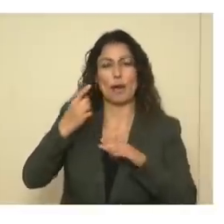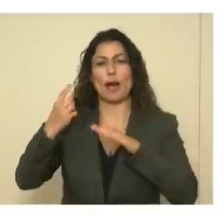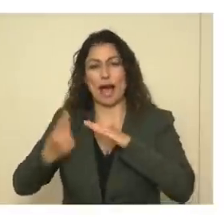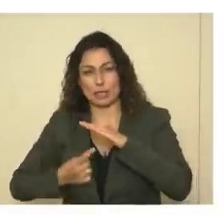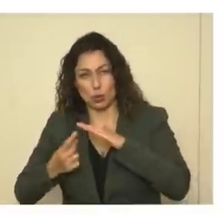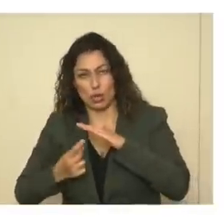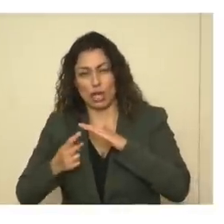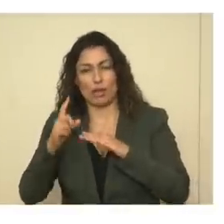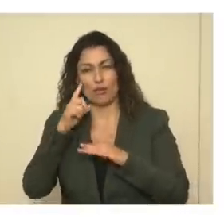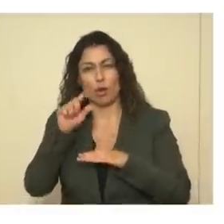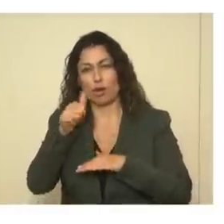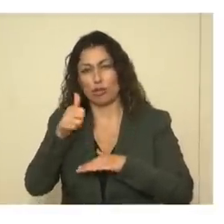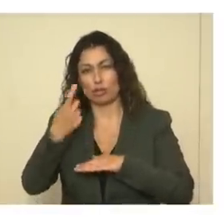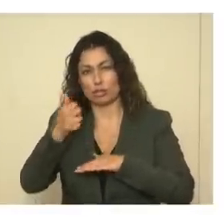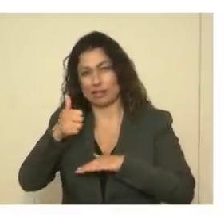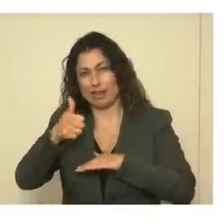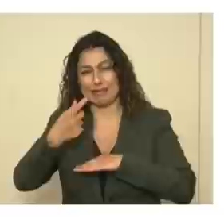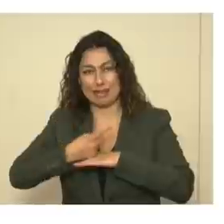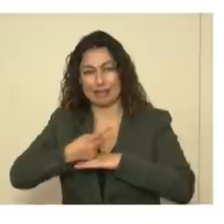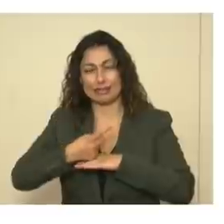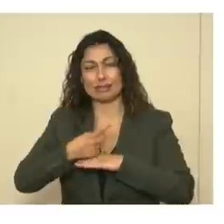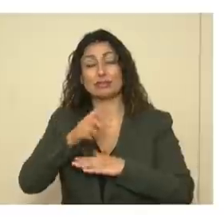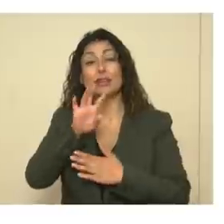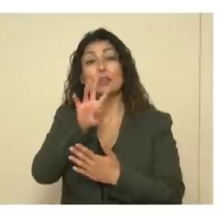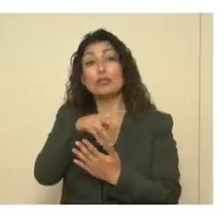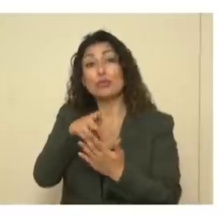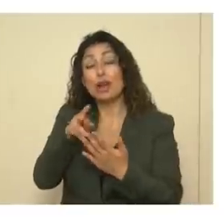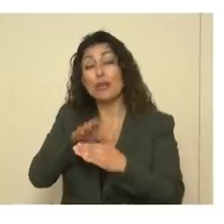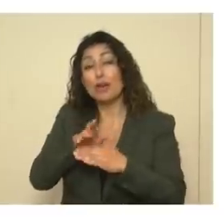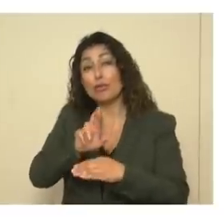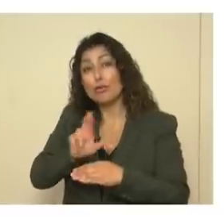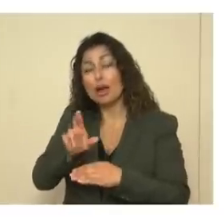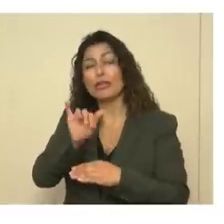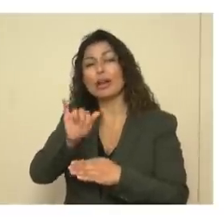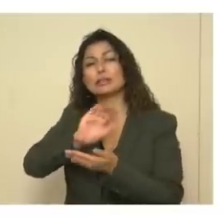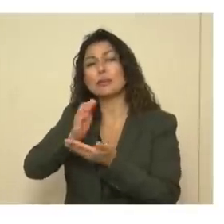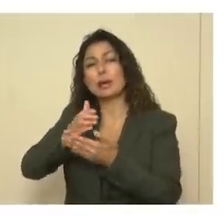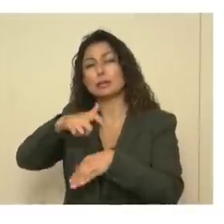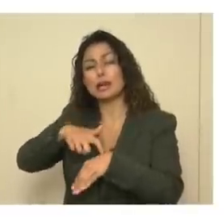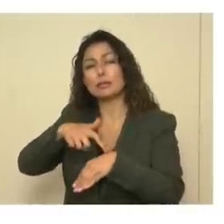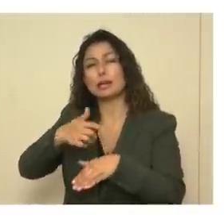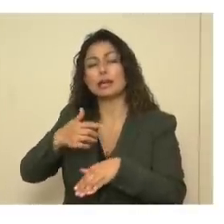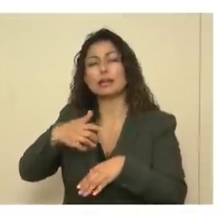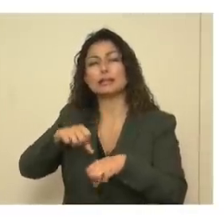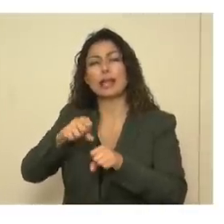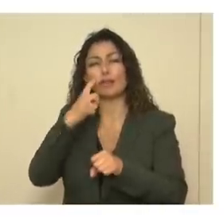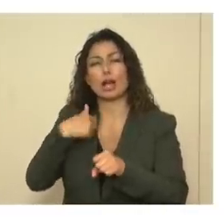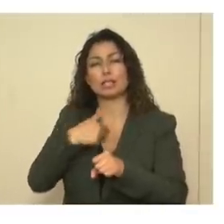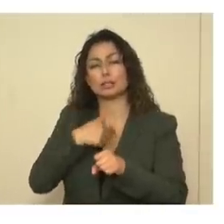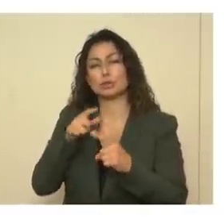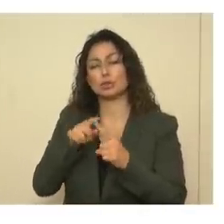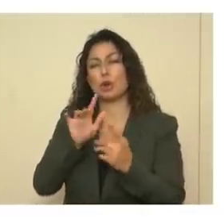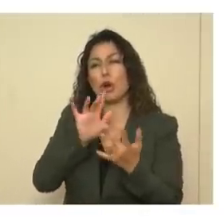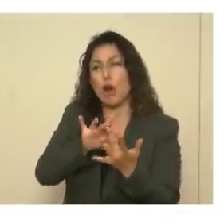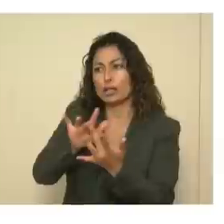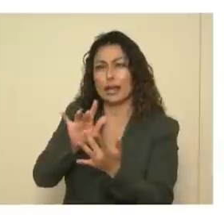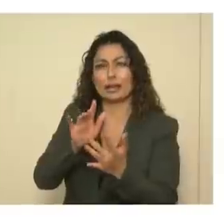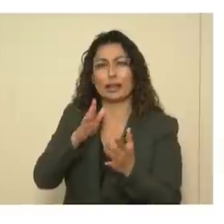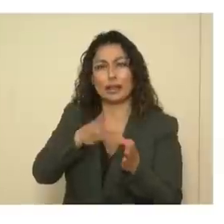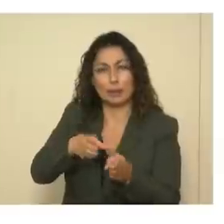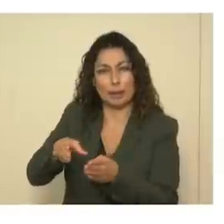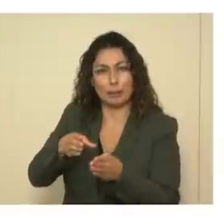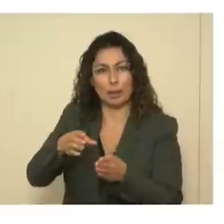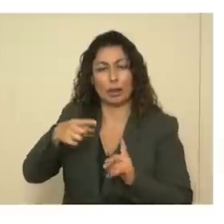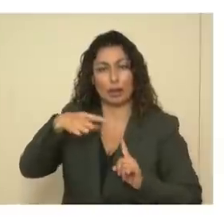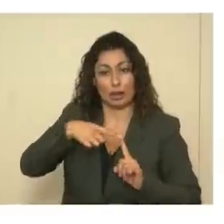for another 10 days. The graph on the right is the amount of time it's taking us to reach the contacts of the